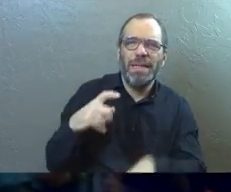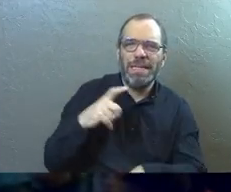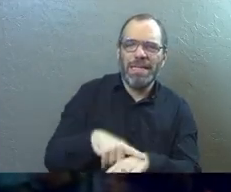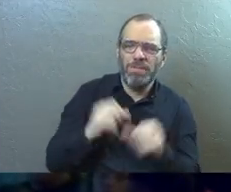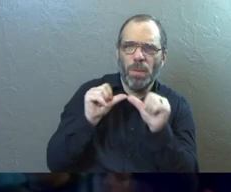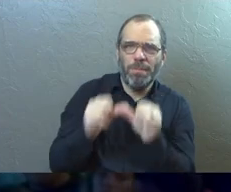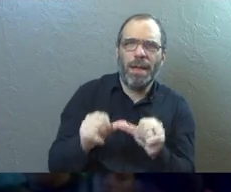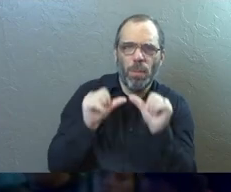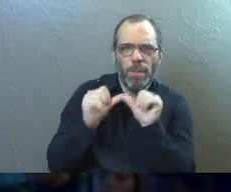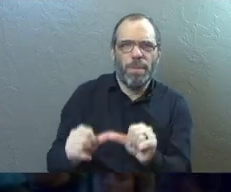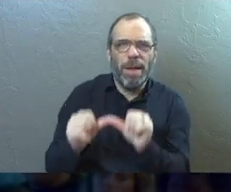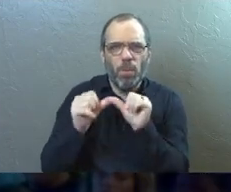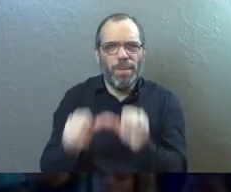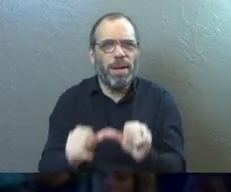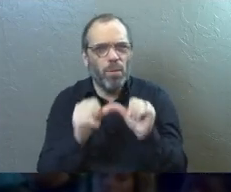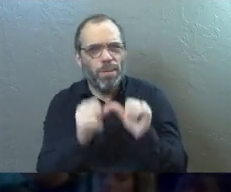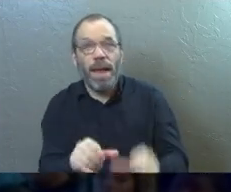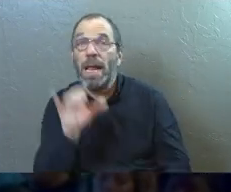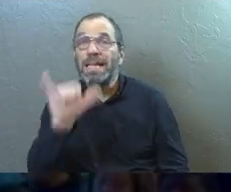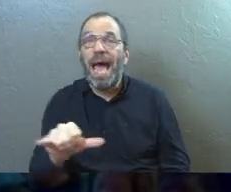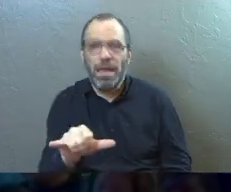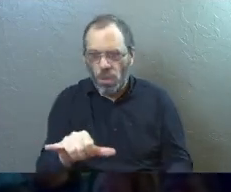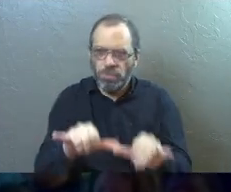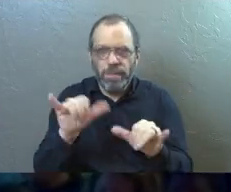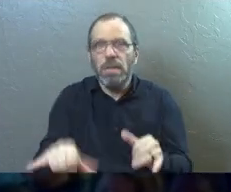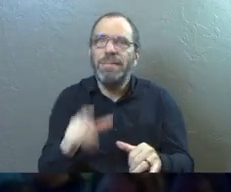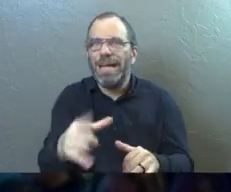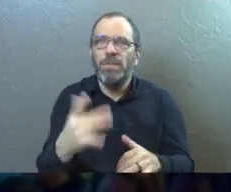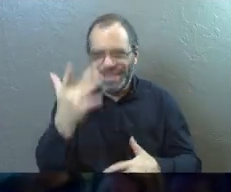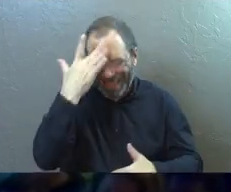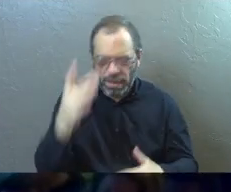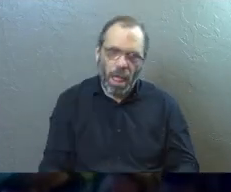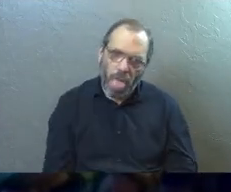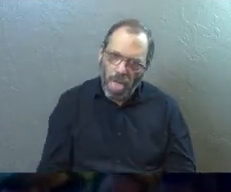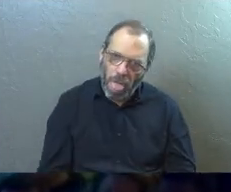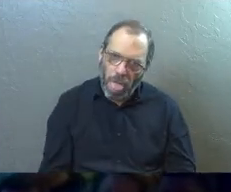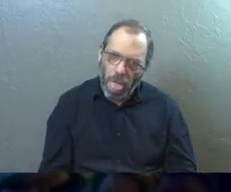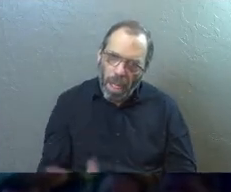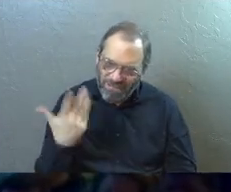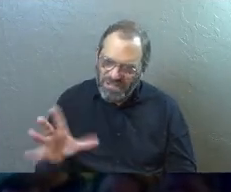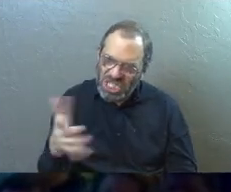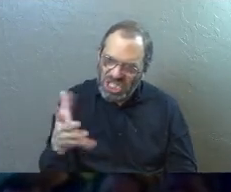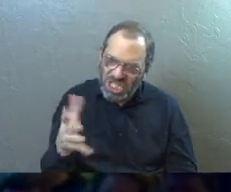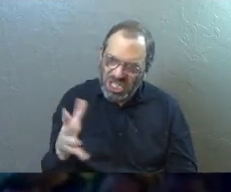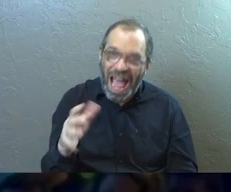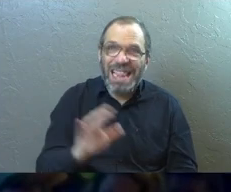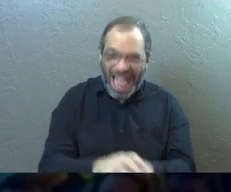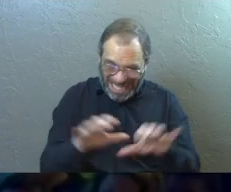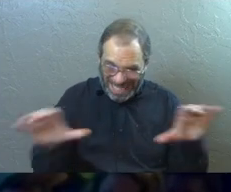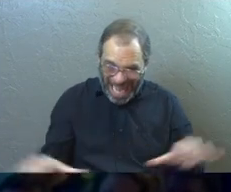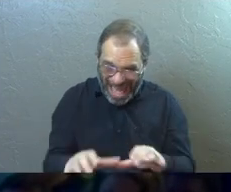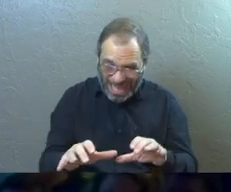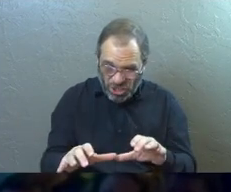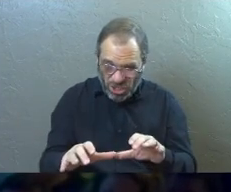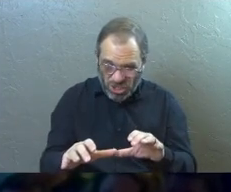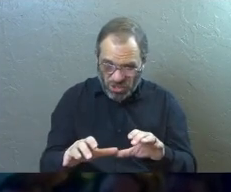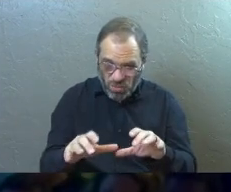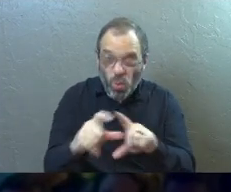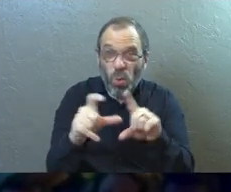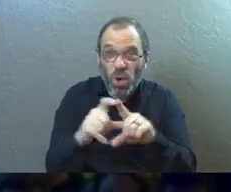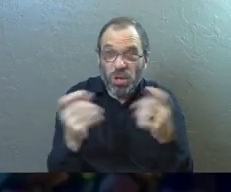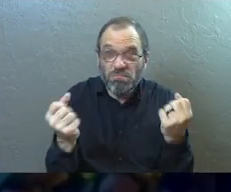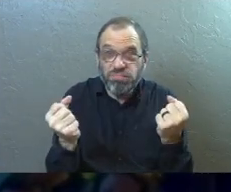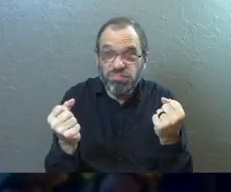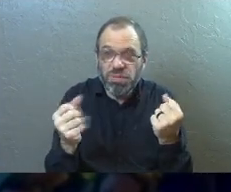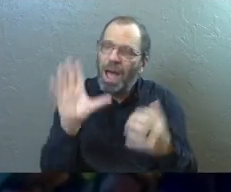say it so many times. Remain, remain, remain. That you're almost going to be sick of it. It's the one action verb that he's going to give to us and